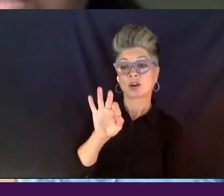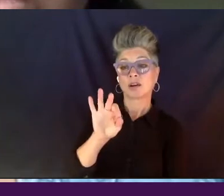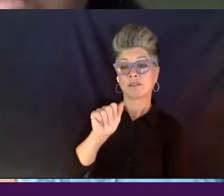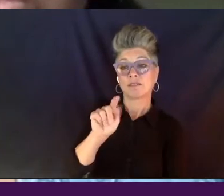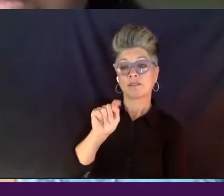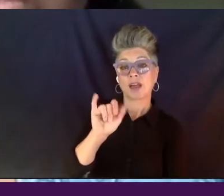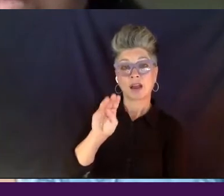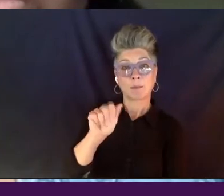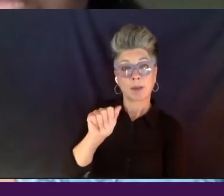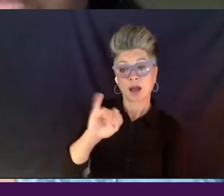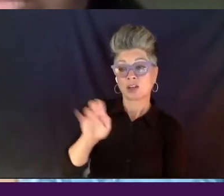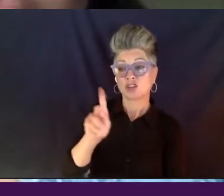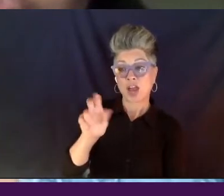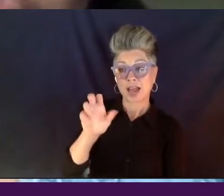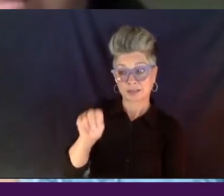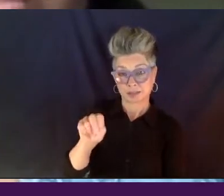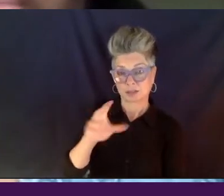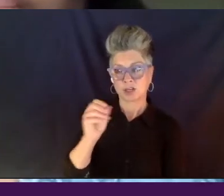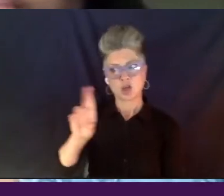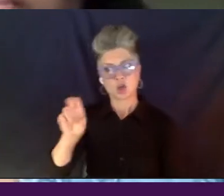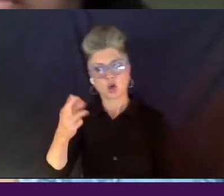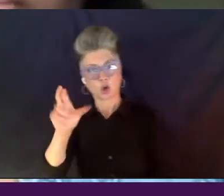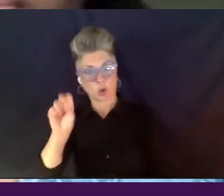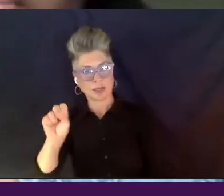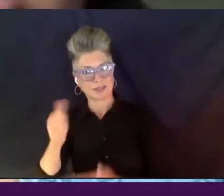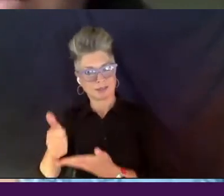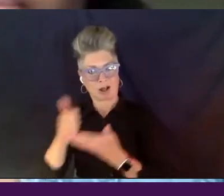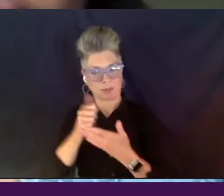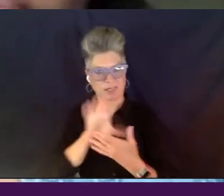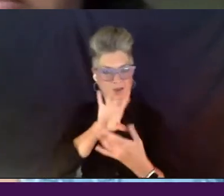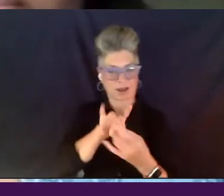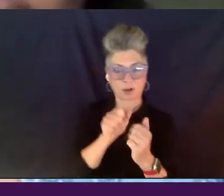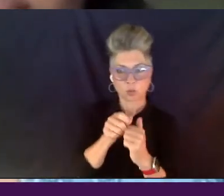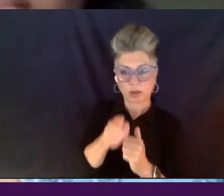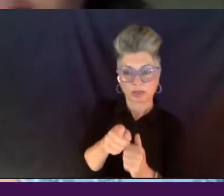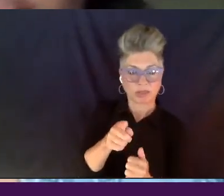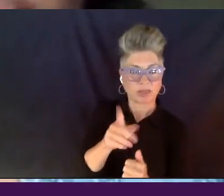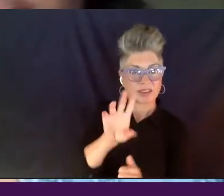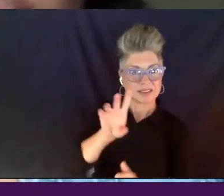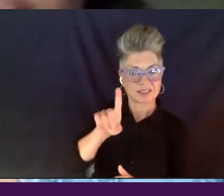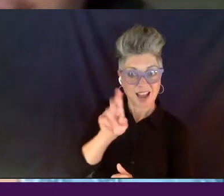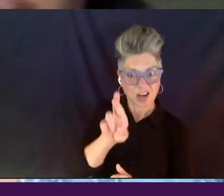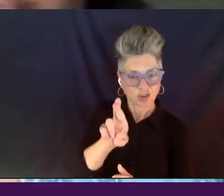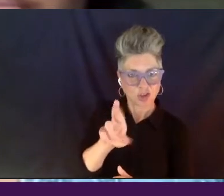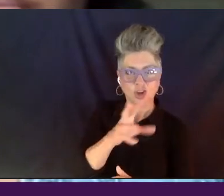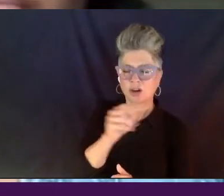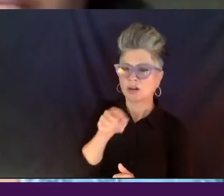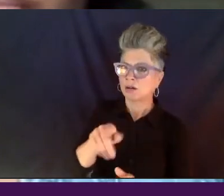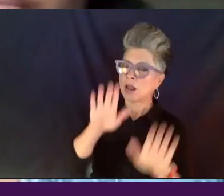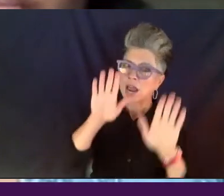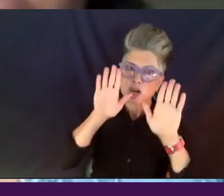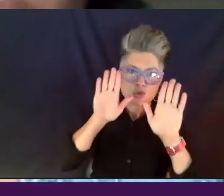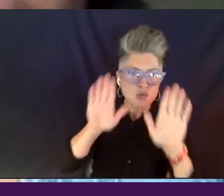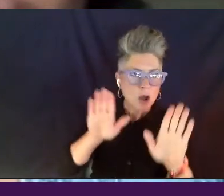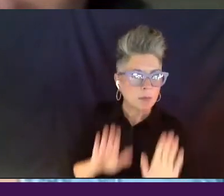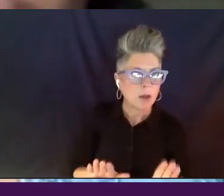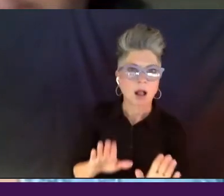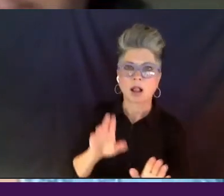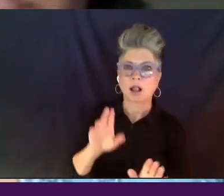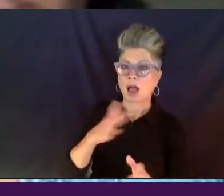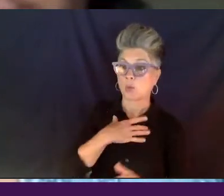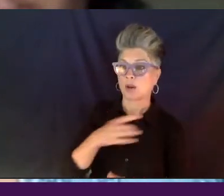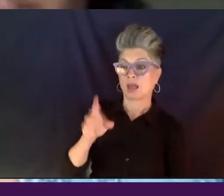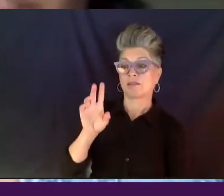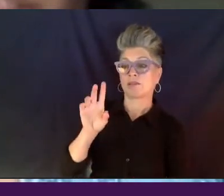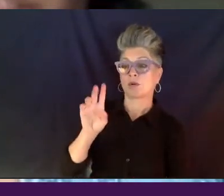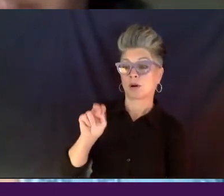Chris and Julia connected us with, and she has been incredible. And I, I'd like for Natalie to talk a little bit about, you know, Dr. Jackson